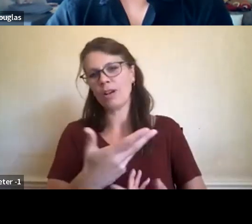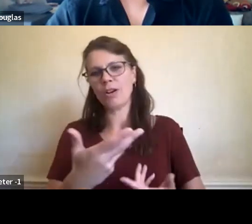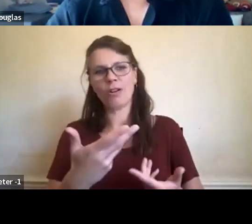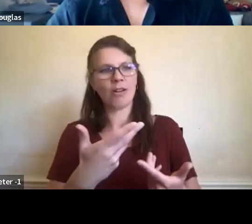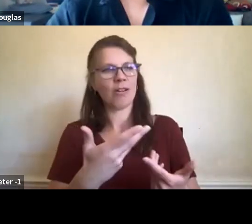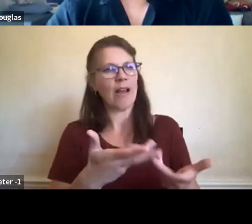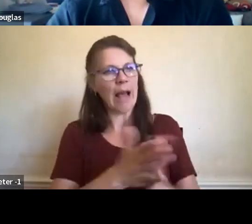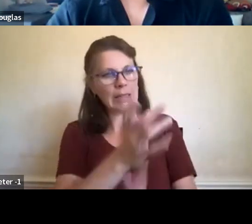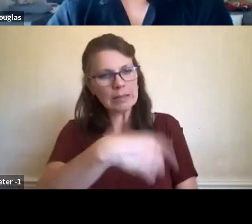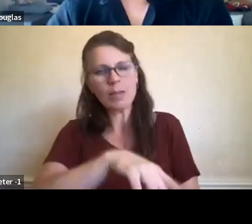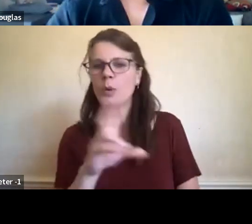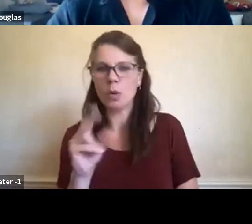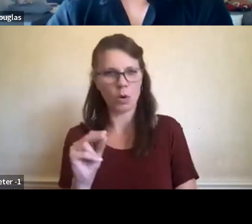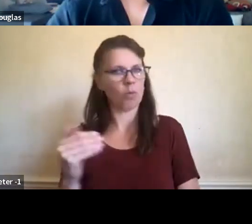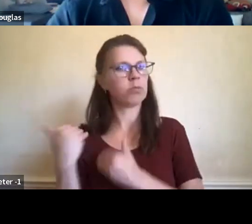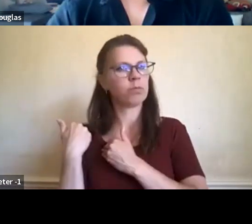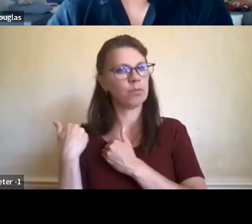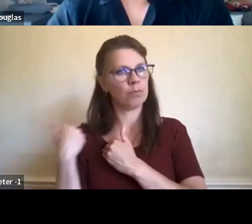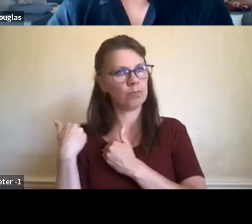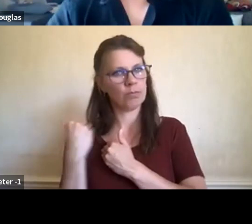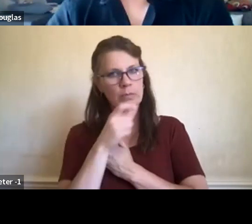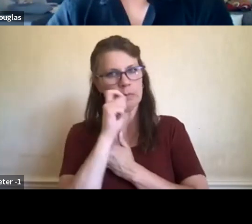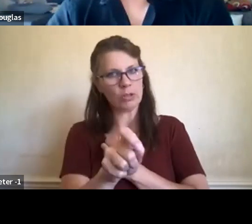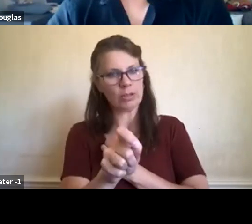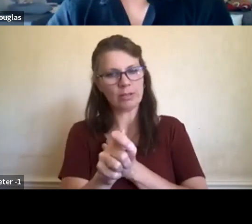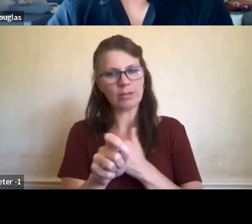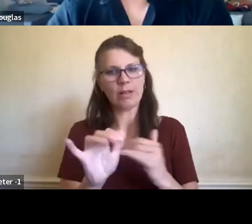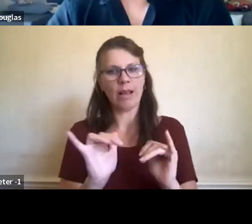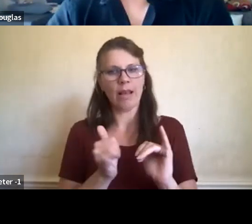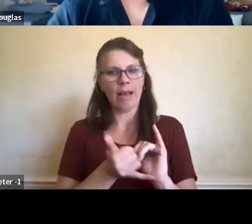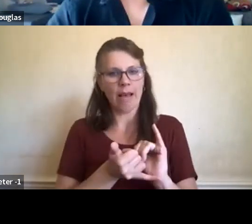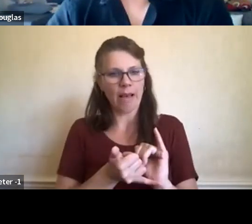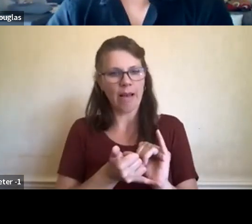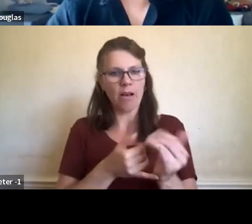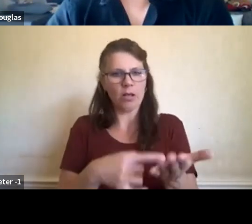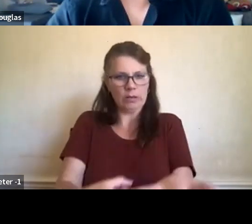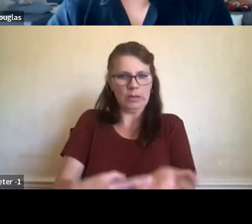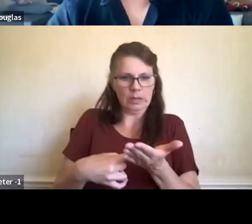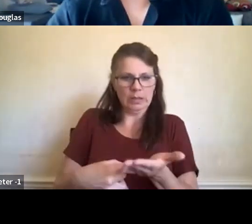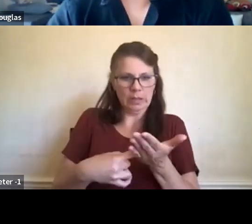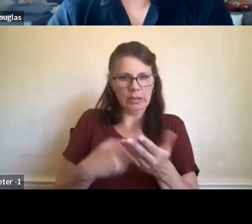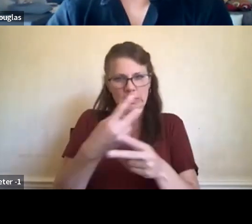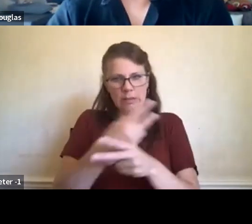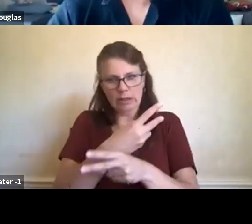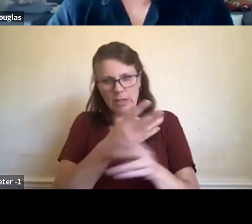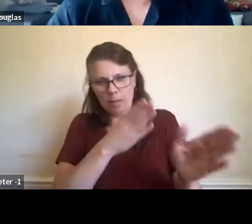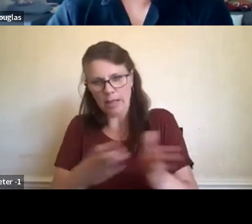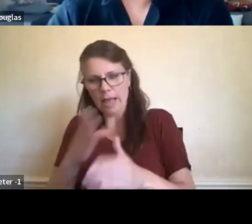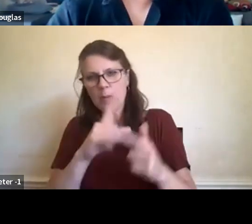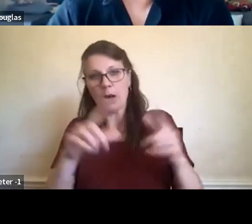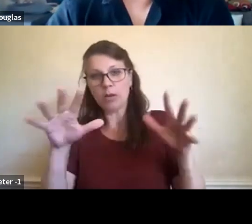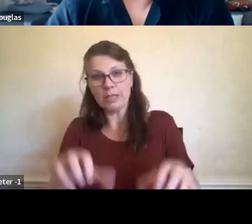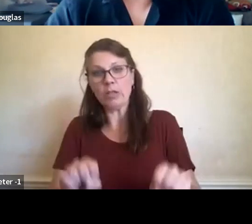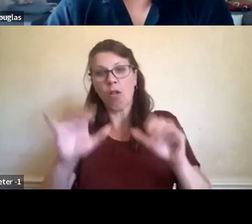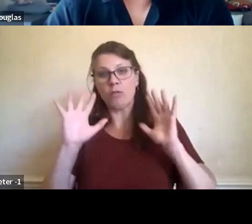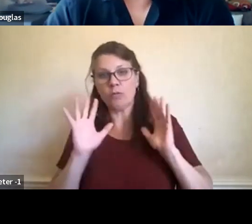questions about like, how, how do we, um, engage in a decolonized way? Uh, I'm a member of the indigenous